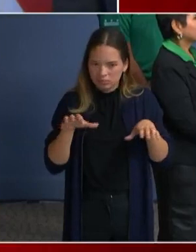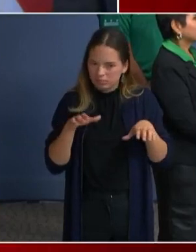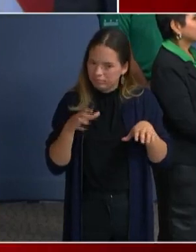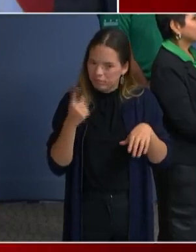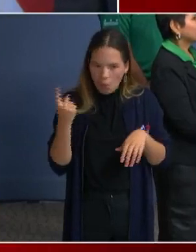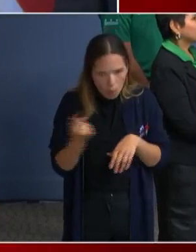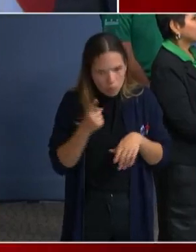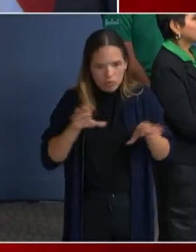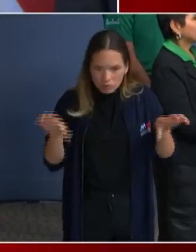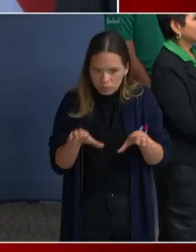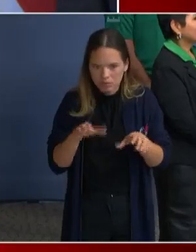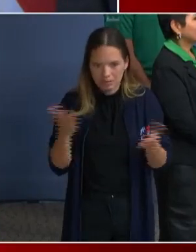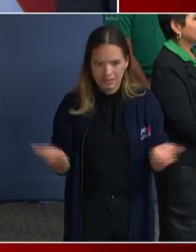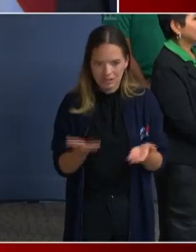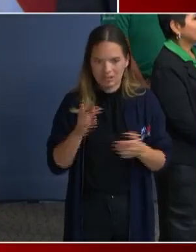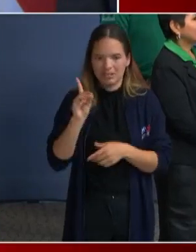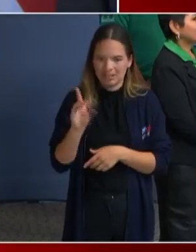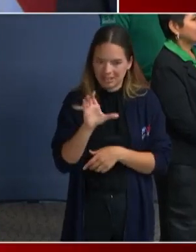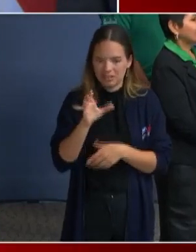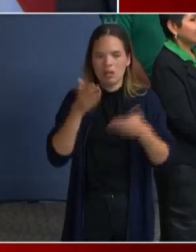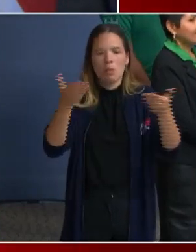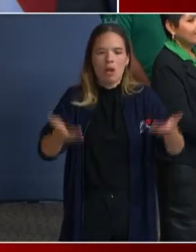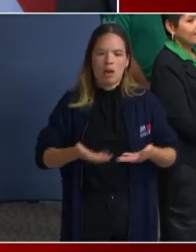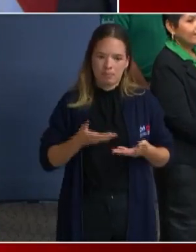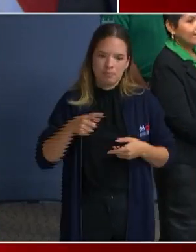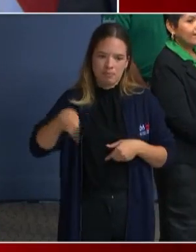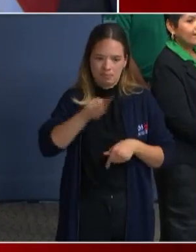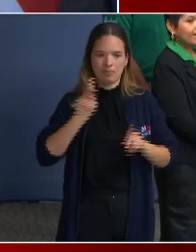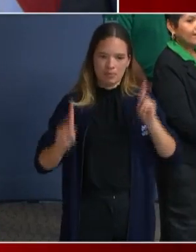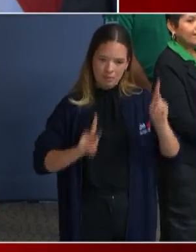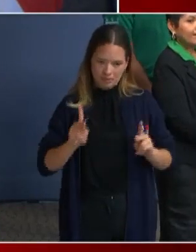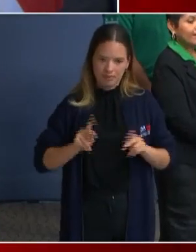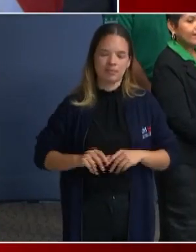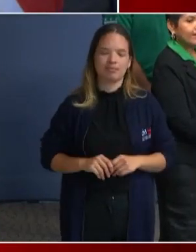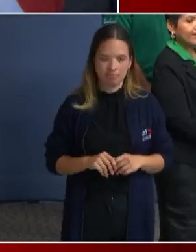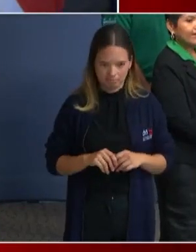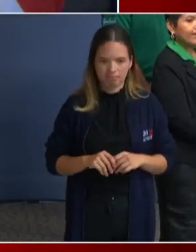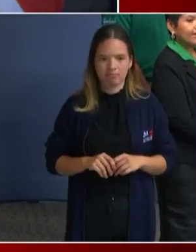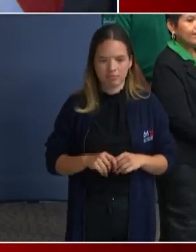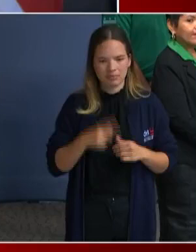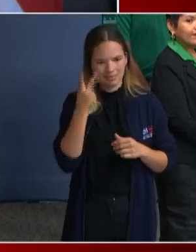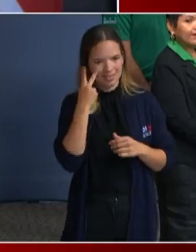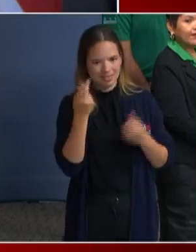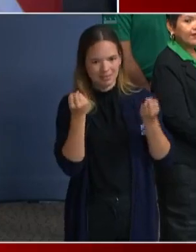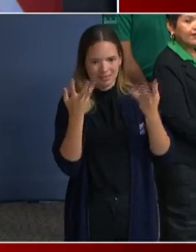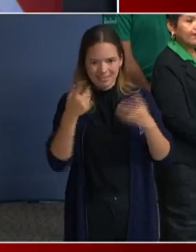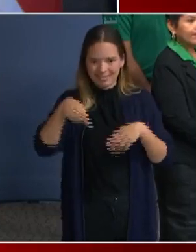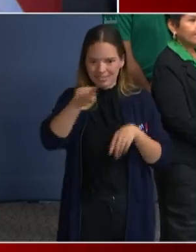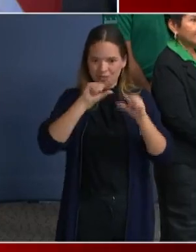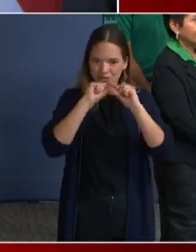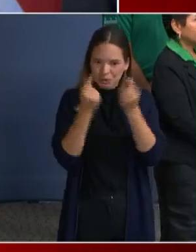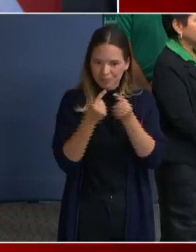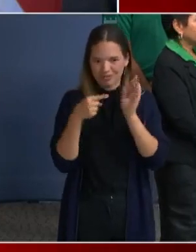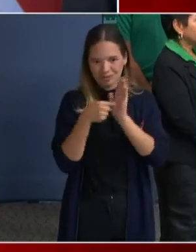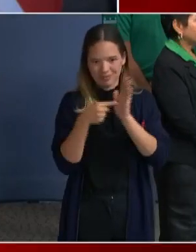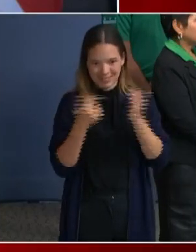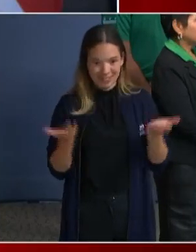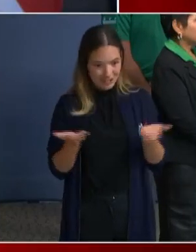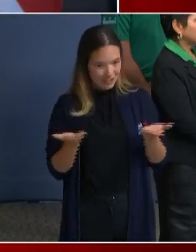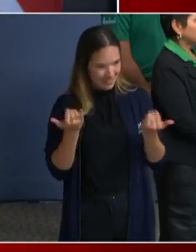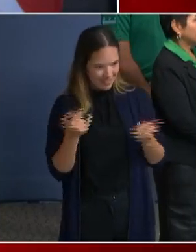serve them. I see today we have many of those groups represented as well as other long-time advocates in our Latino community.